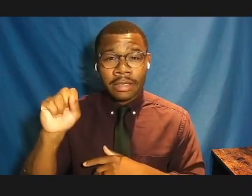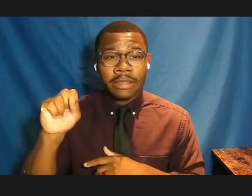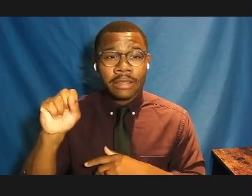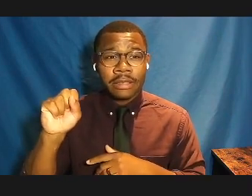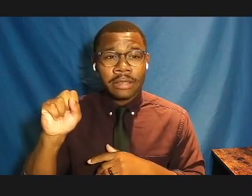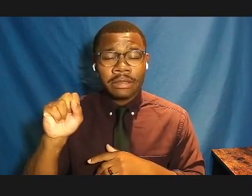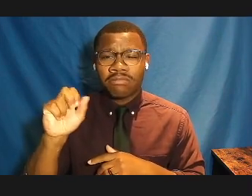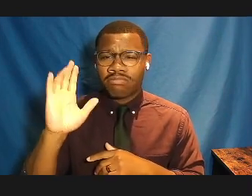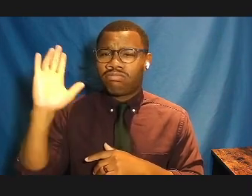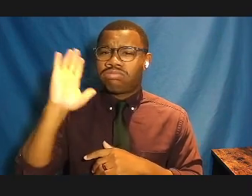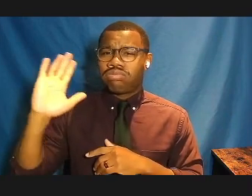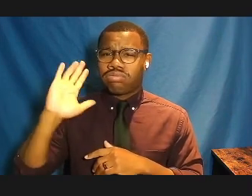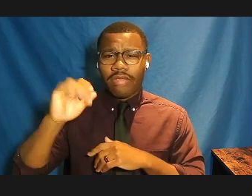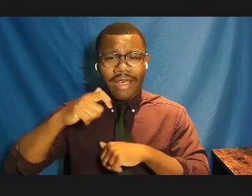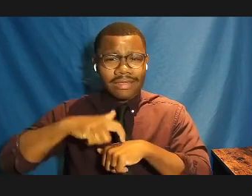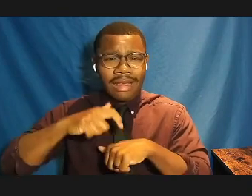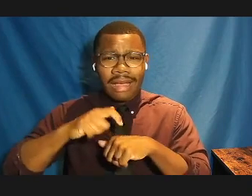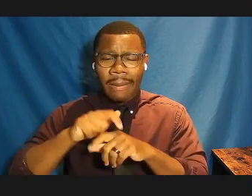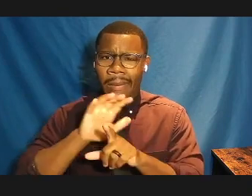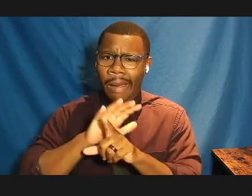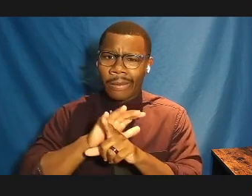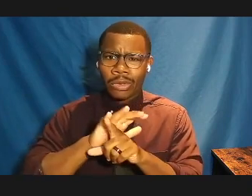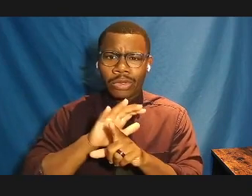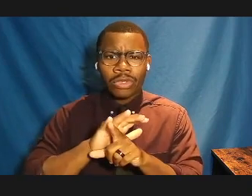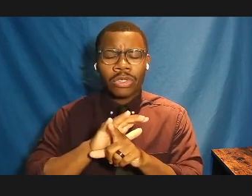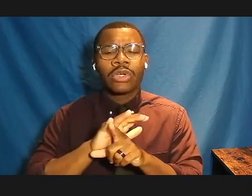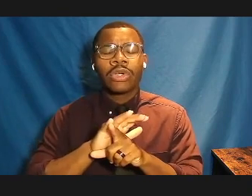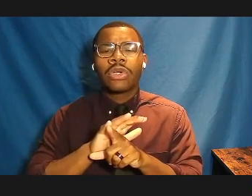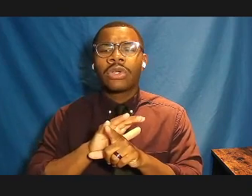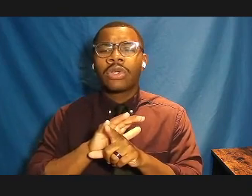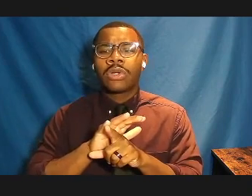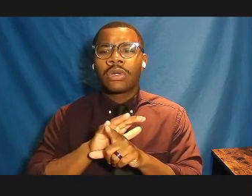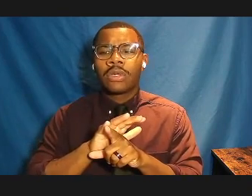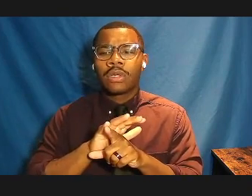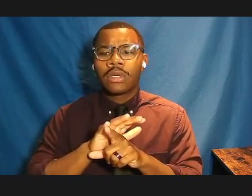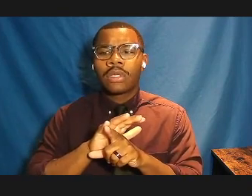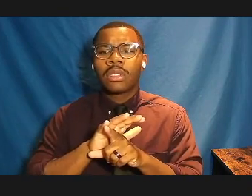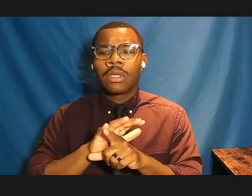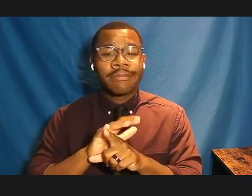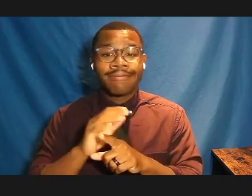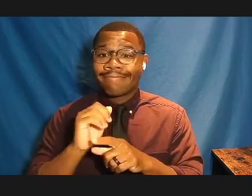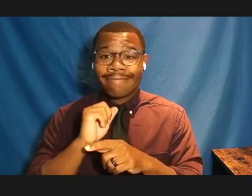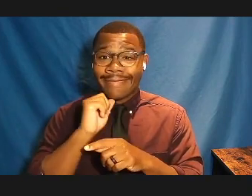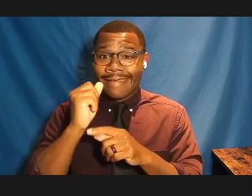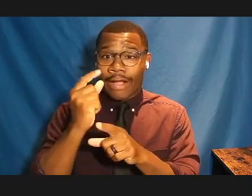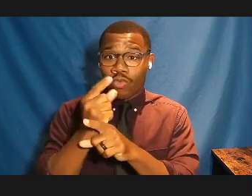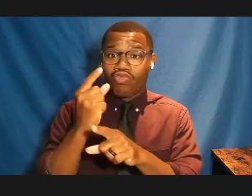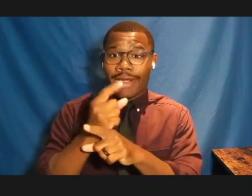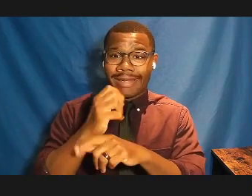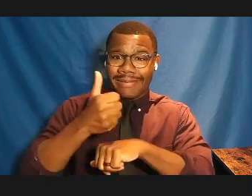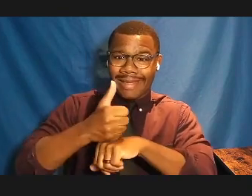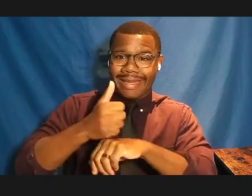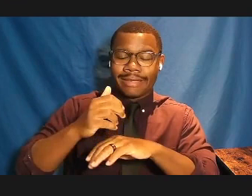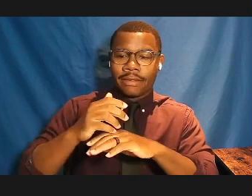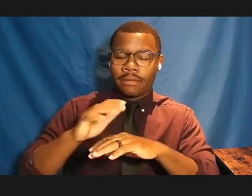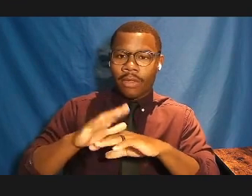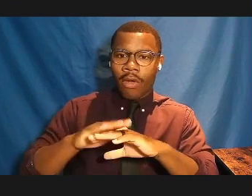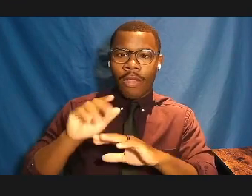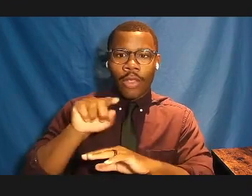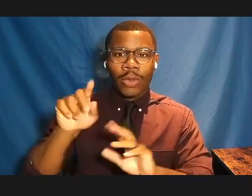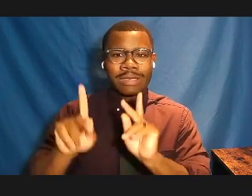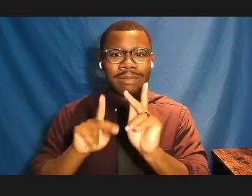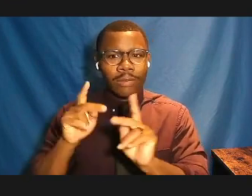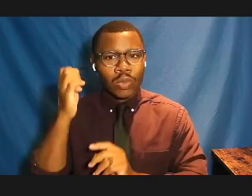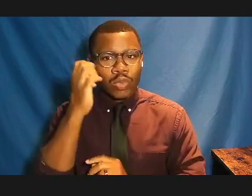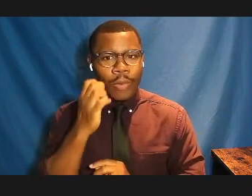populous than London or Rome, is incorrectly based on the great illusion that the Europeans were more cosmopolitan and culturally advanced than the Aztecs.